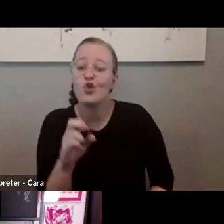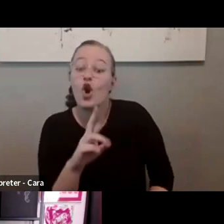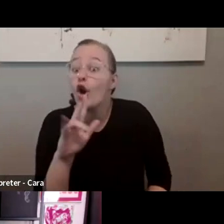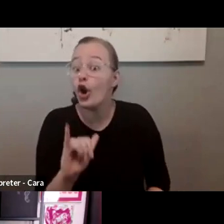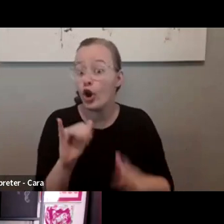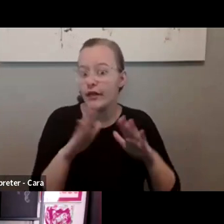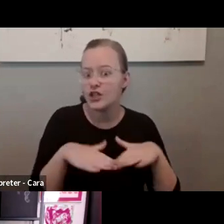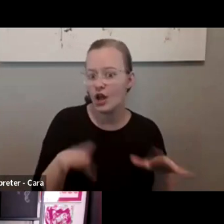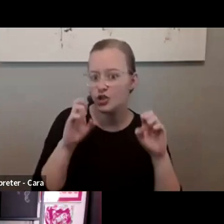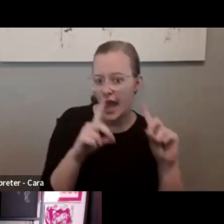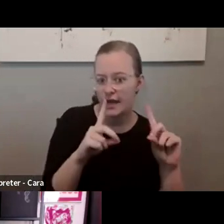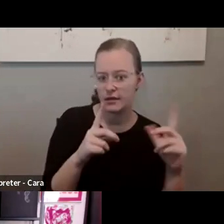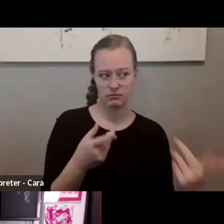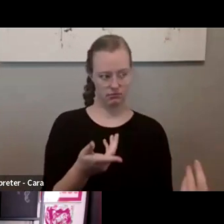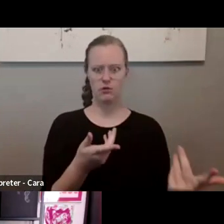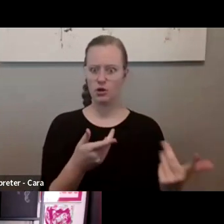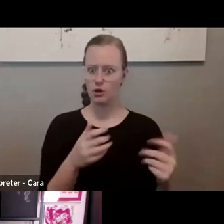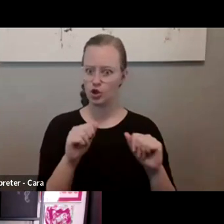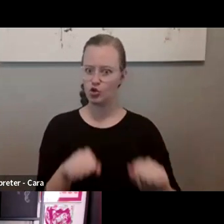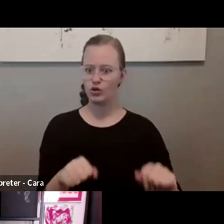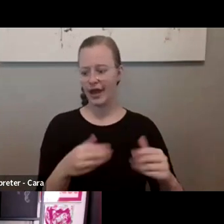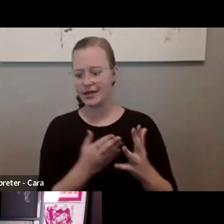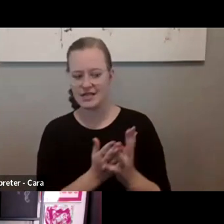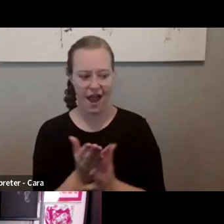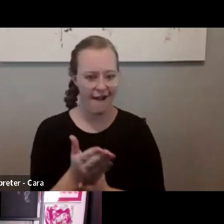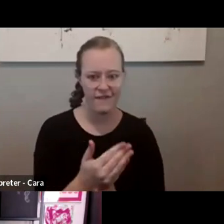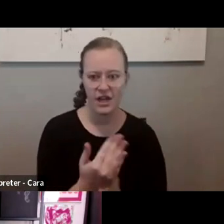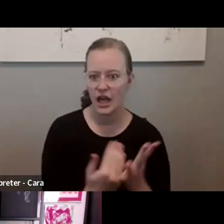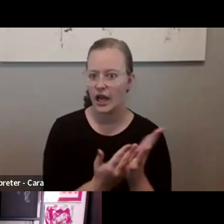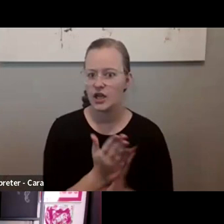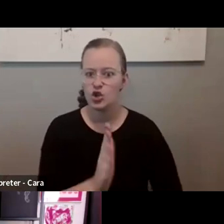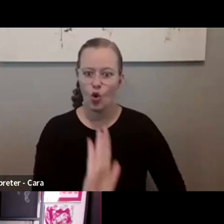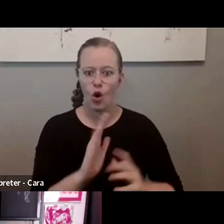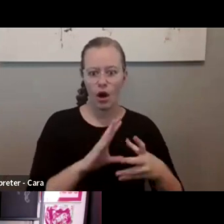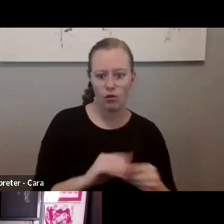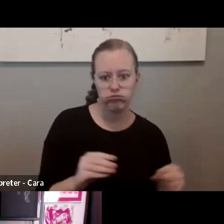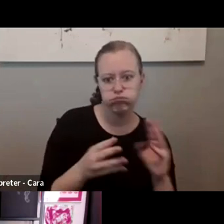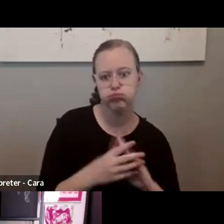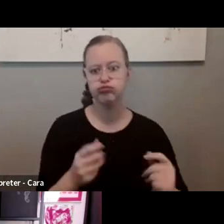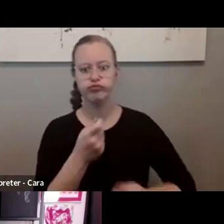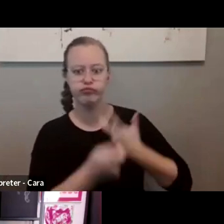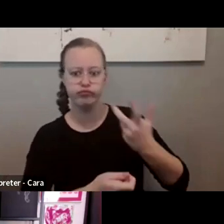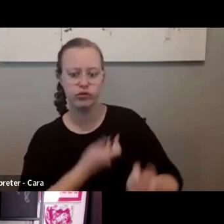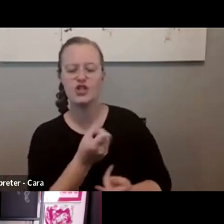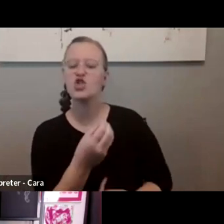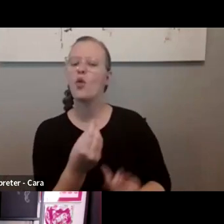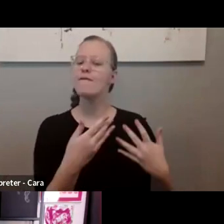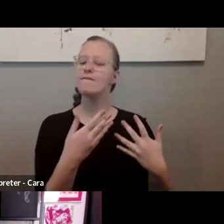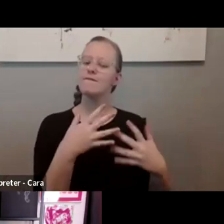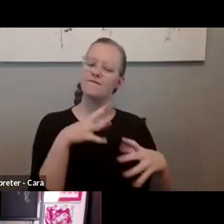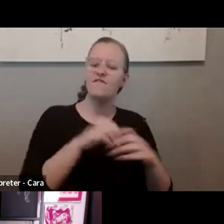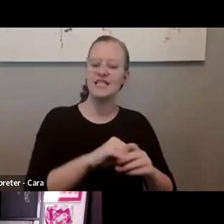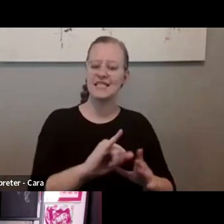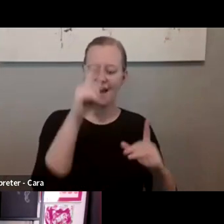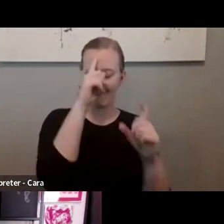education, you can really sort of like navigate your conversation and the stories you decide to tell so that it fits in with that vision